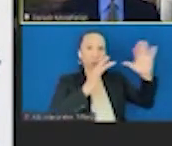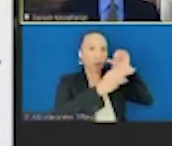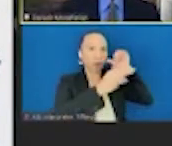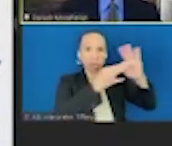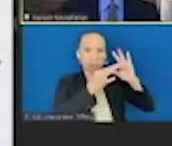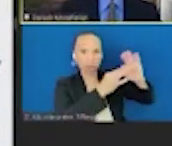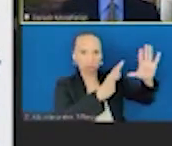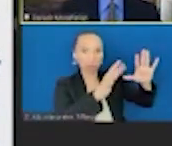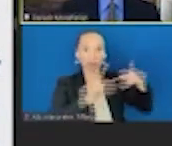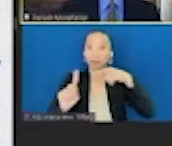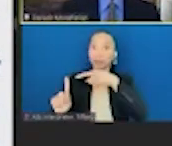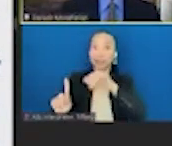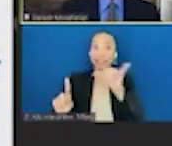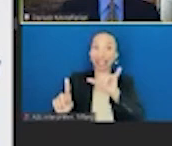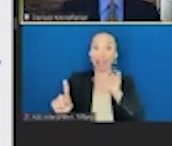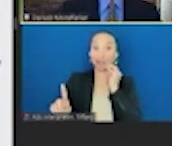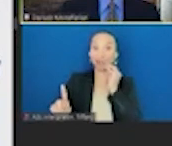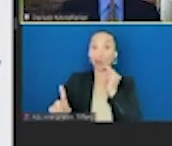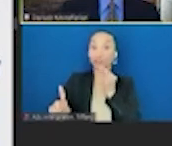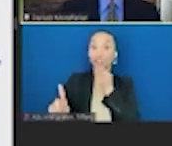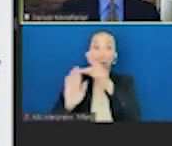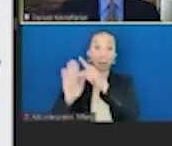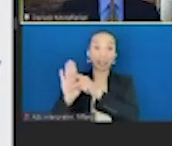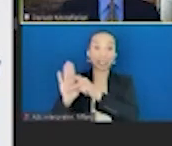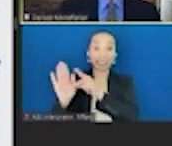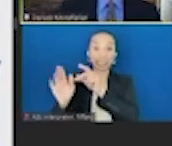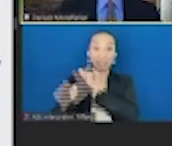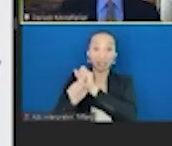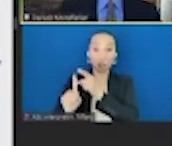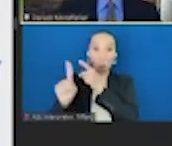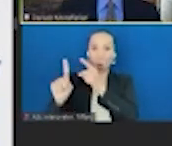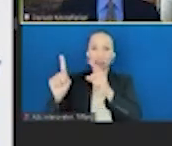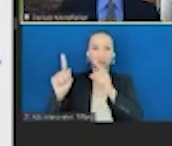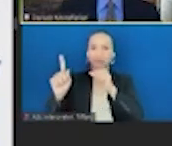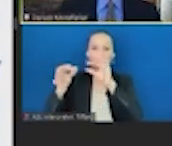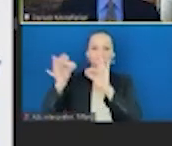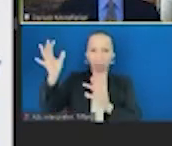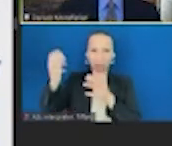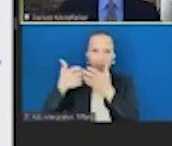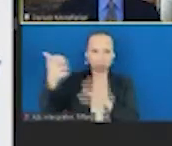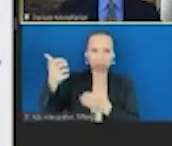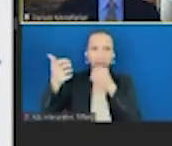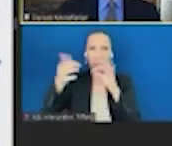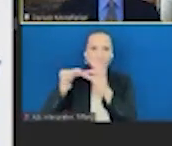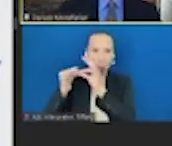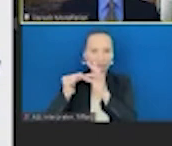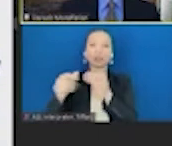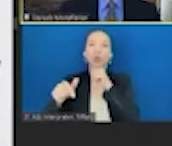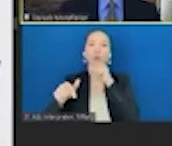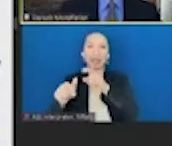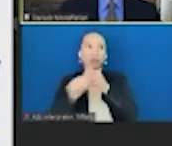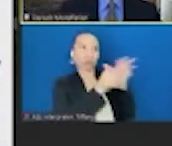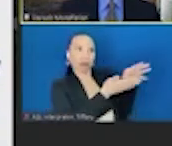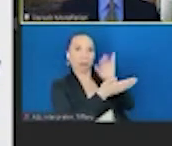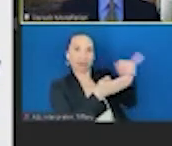we have fragmented unharmonized food and nutrition policy efforts, and we need to coordinate those. And then secondly, the national institute of nutrition, the NIH